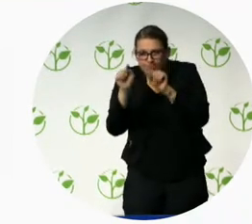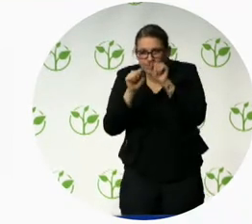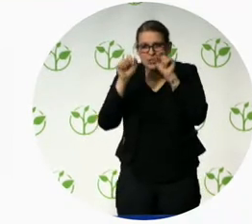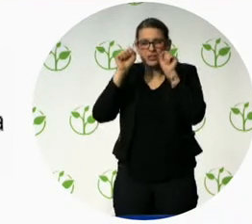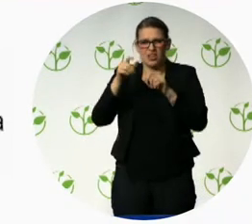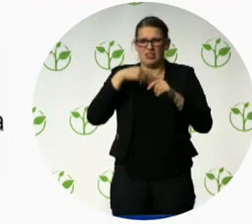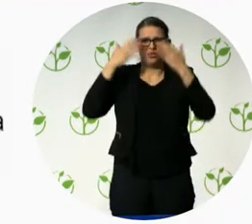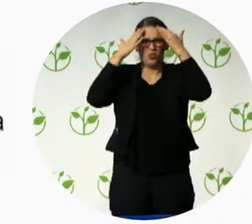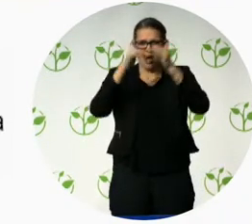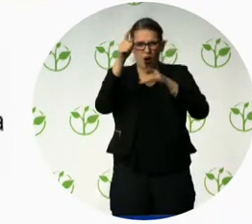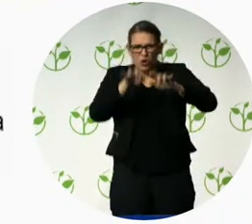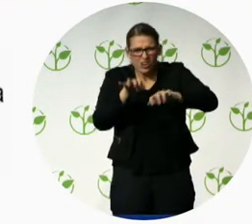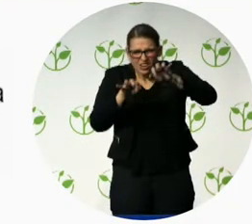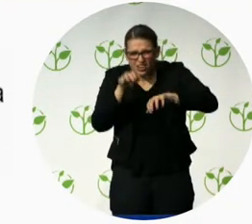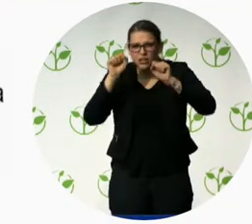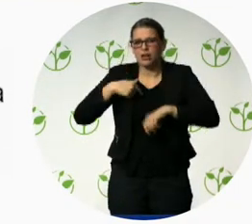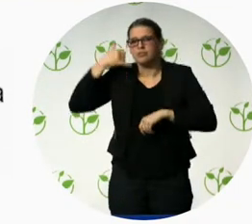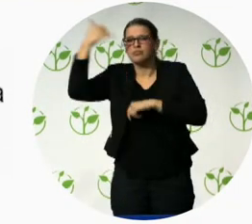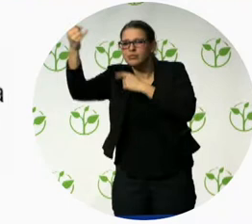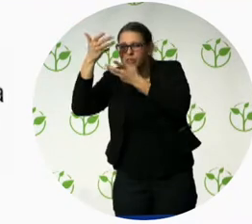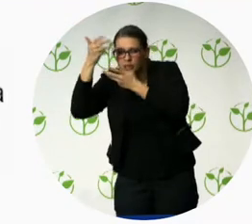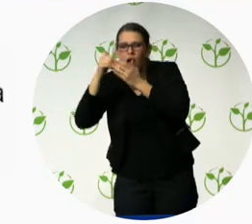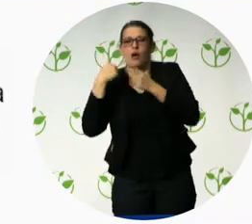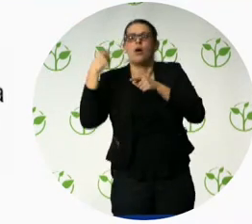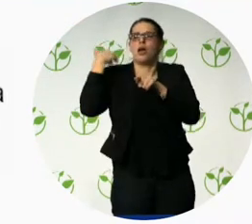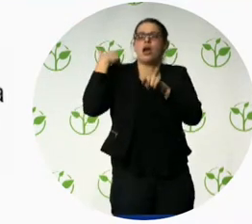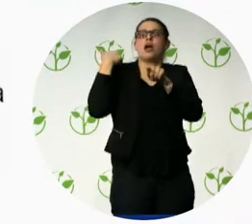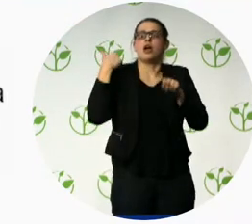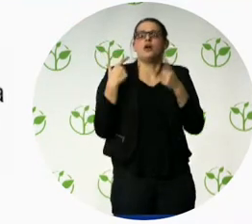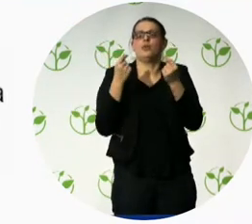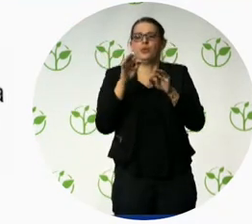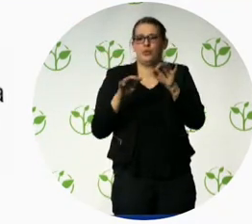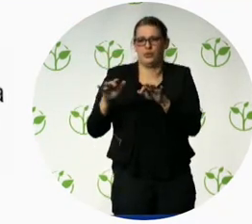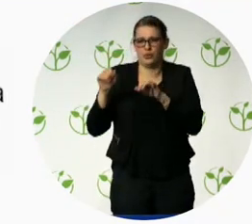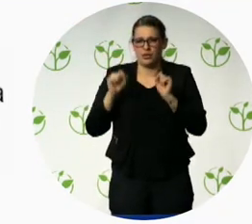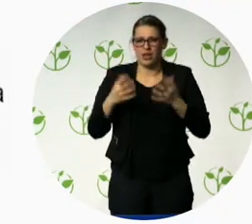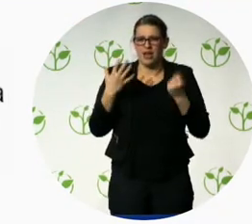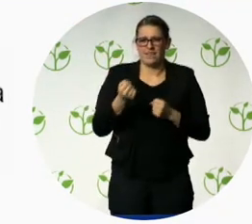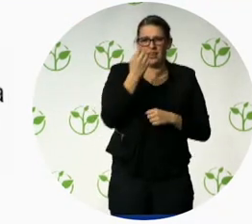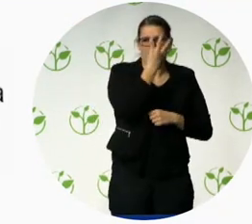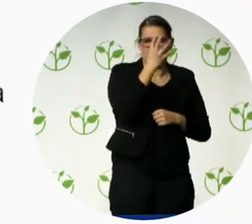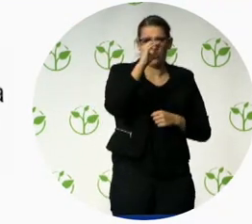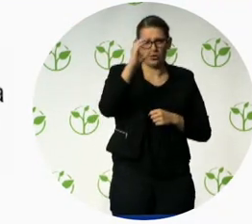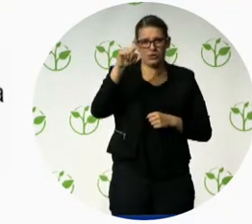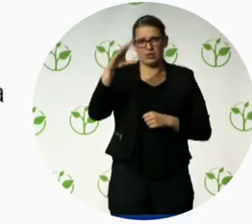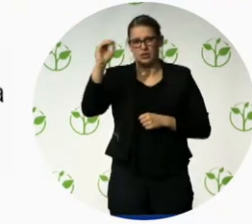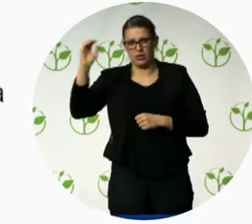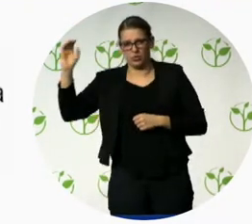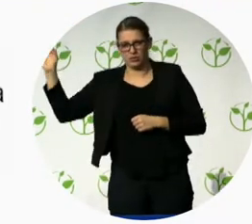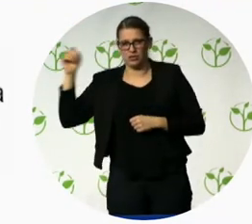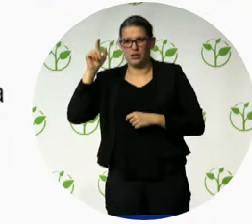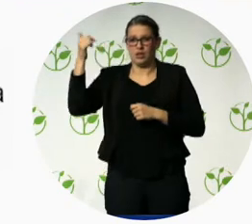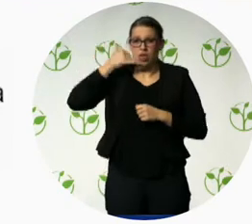of this audience know about it. So, we've got to drive more awareness that the support is there for businesses. And when businesses learn about accessibility,